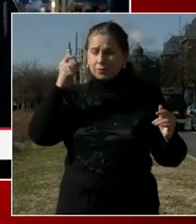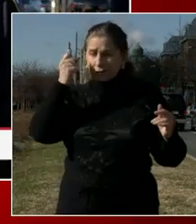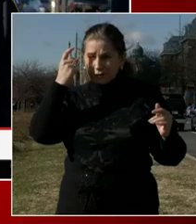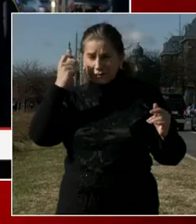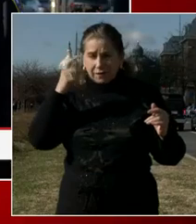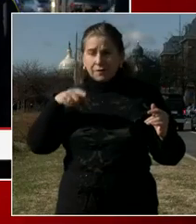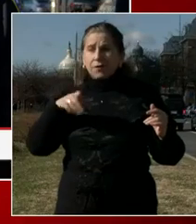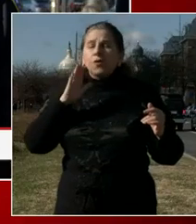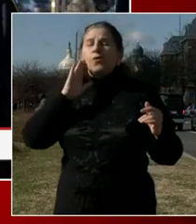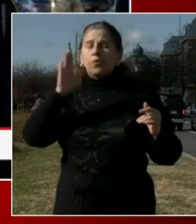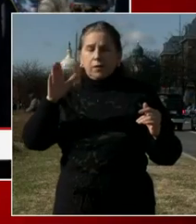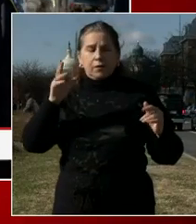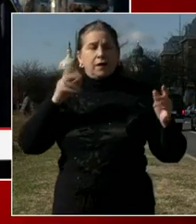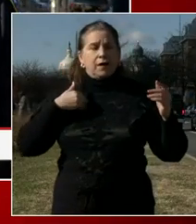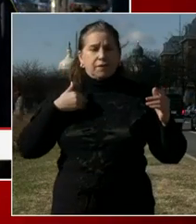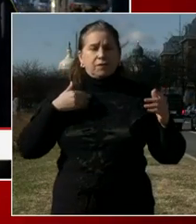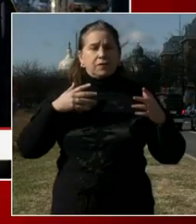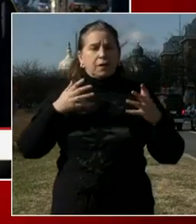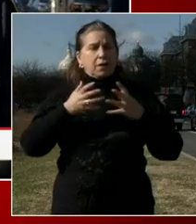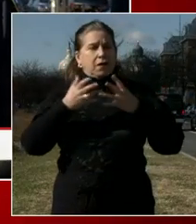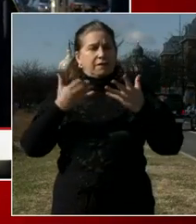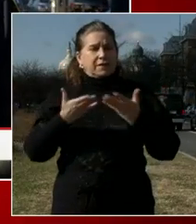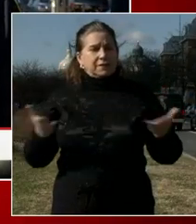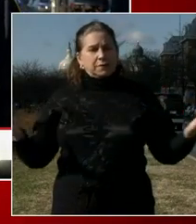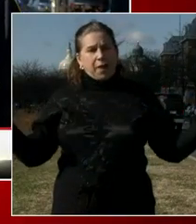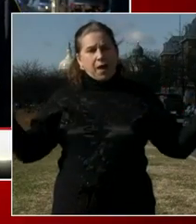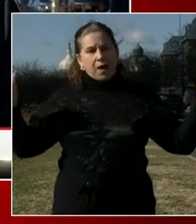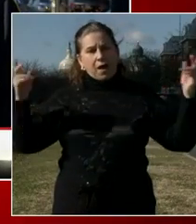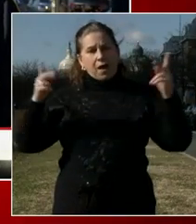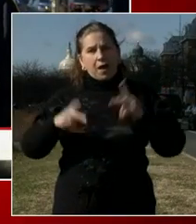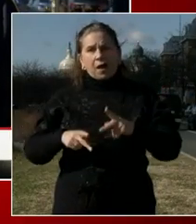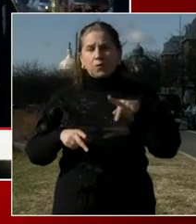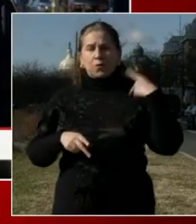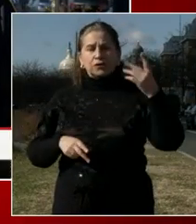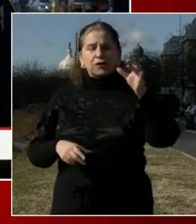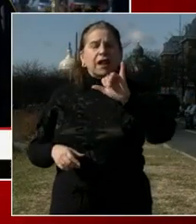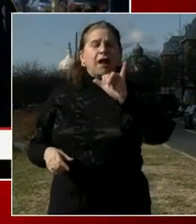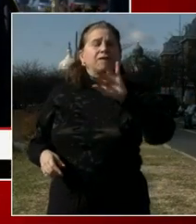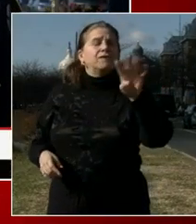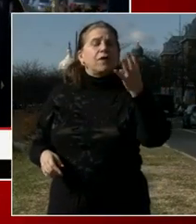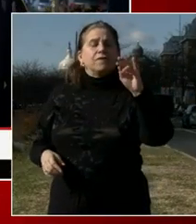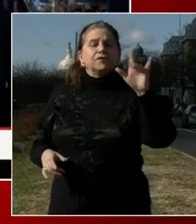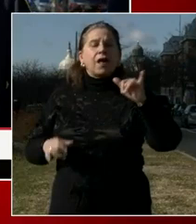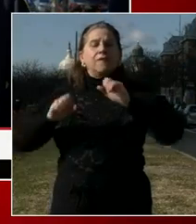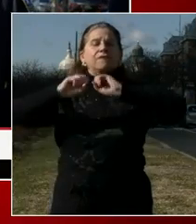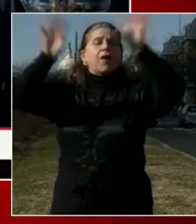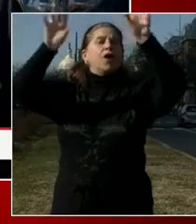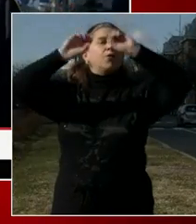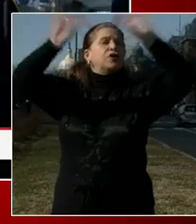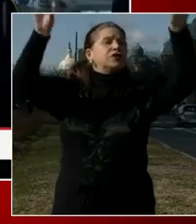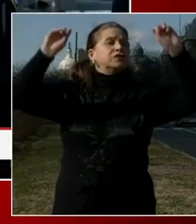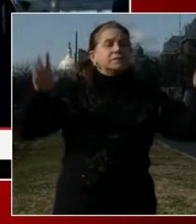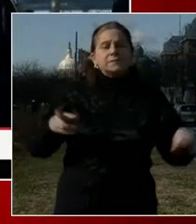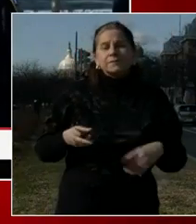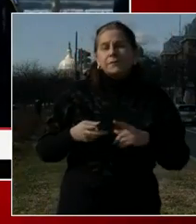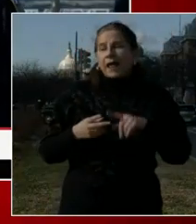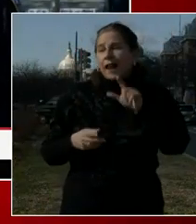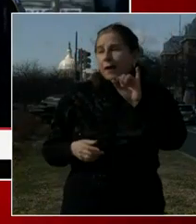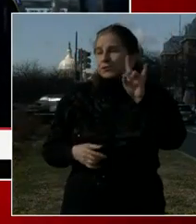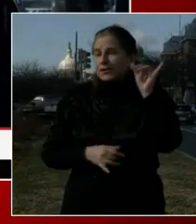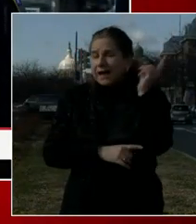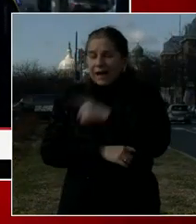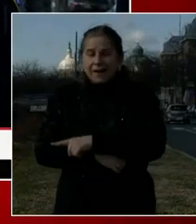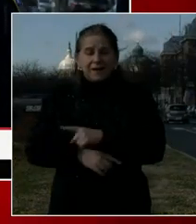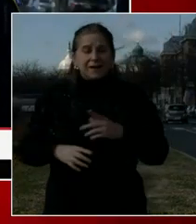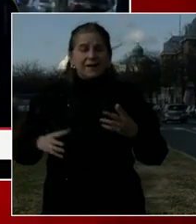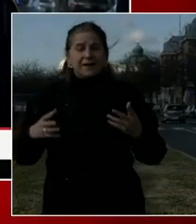.C. to celebrate the Fourth of July and celebrate Labor Day. And we will be able to have somewhat different